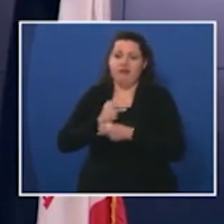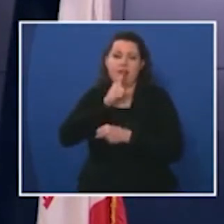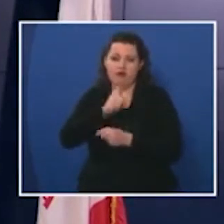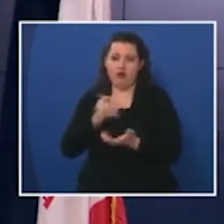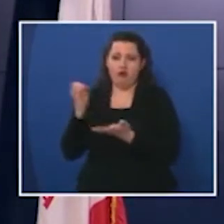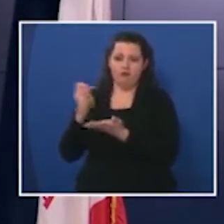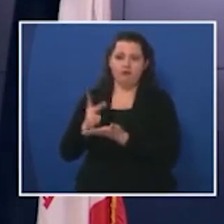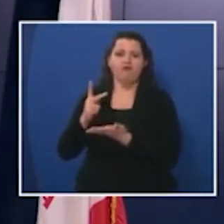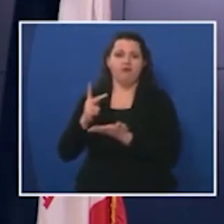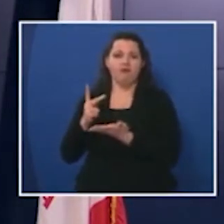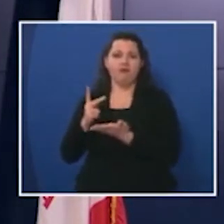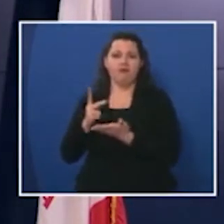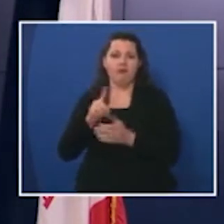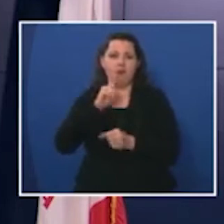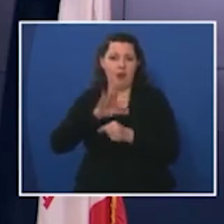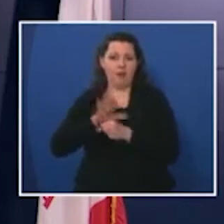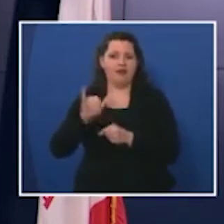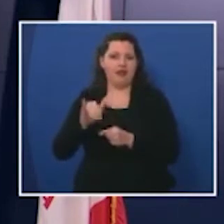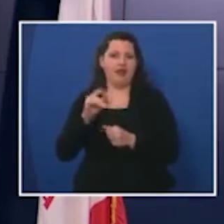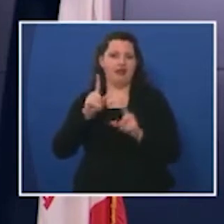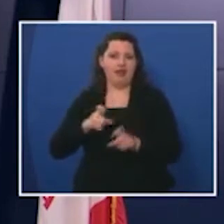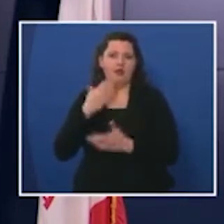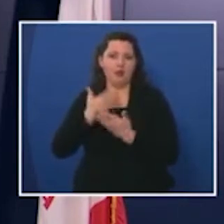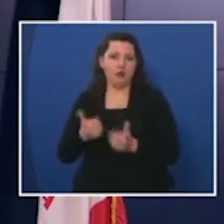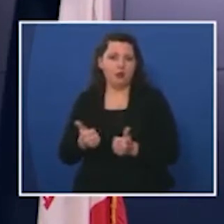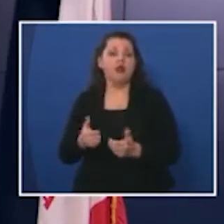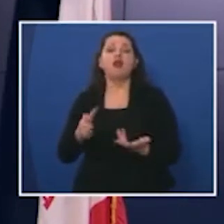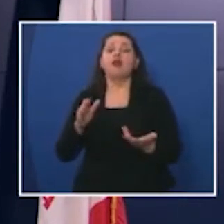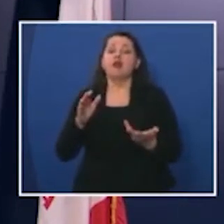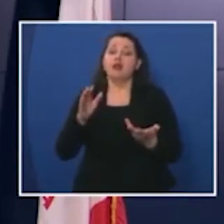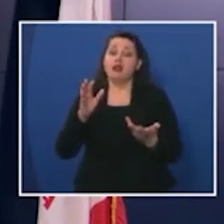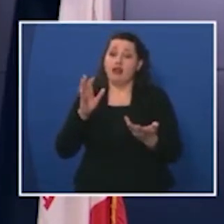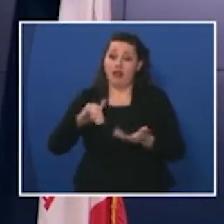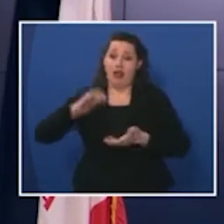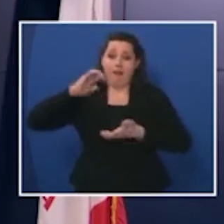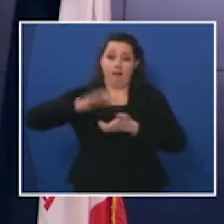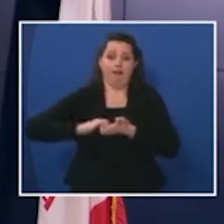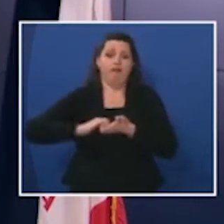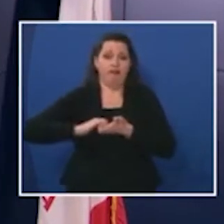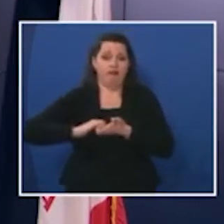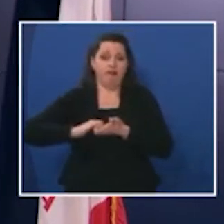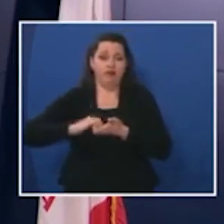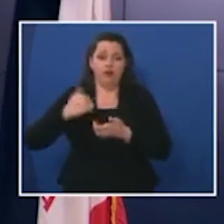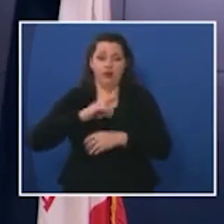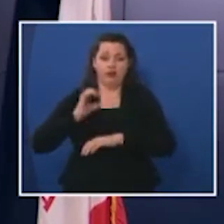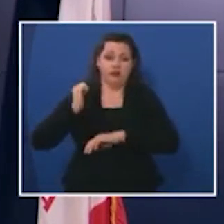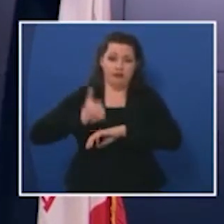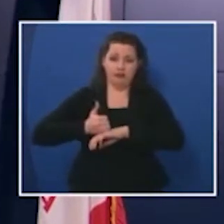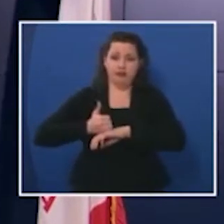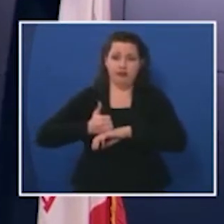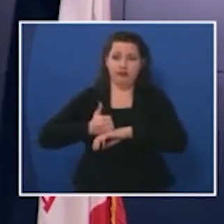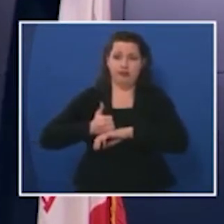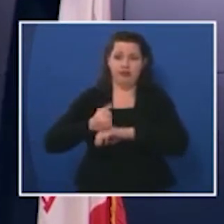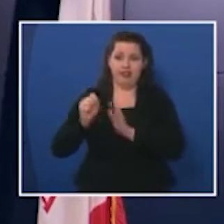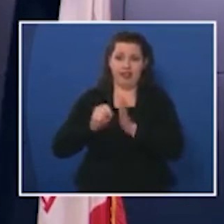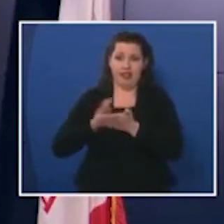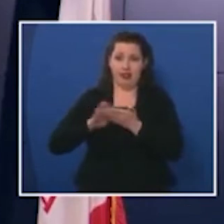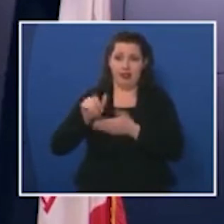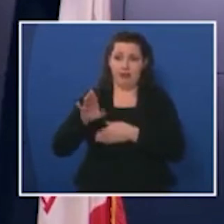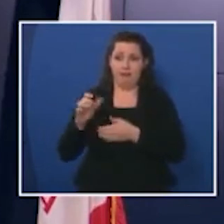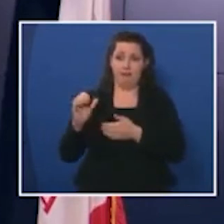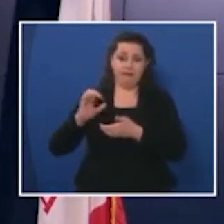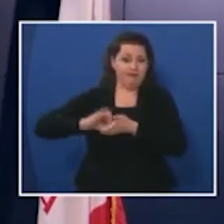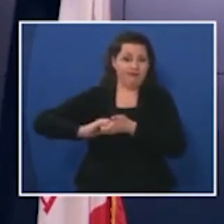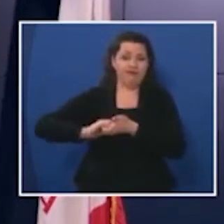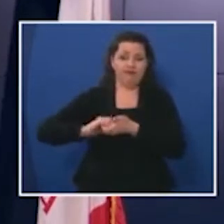that we could assure iowans that the test was valid and just the partnership that we've um established with the state hygienic